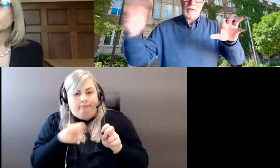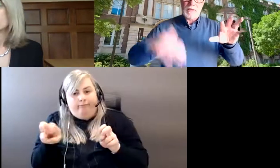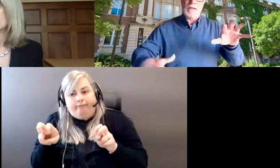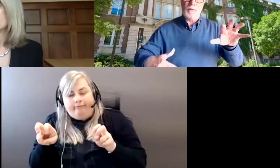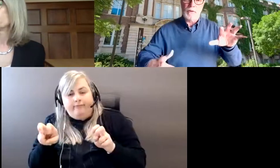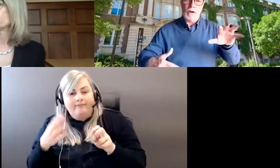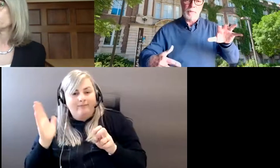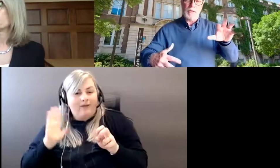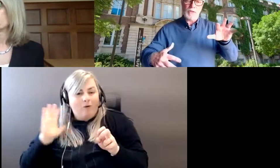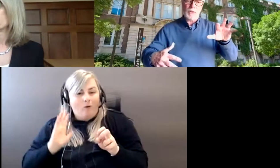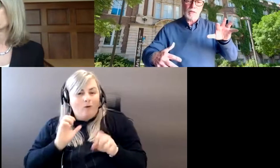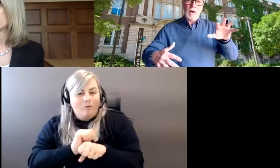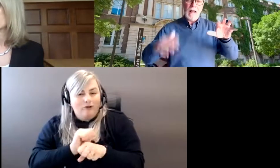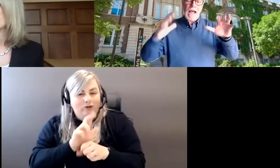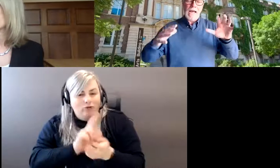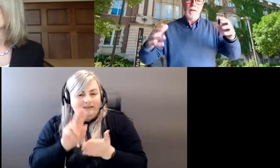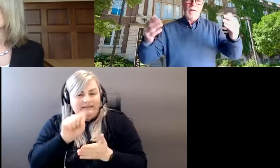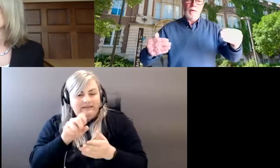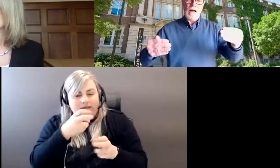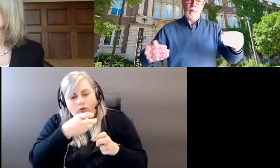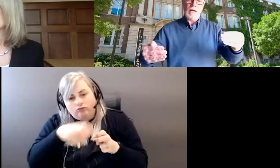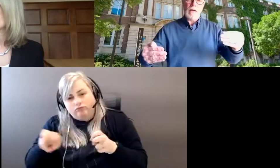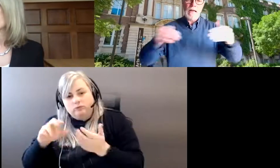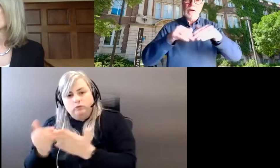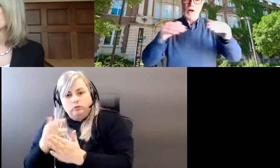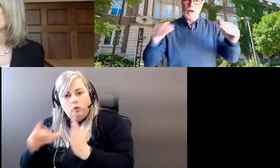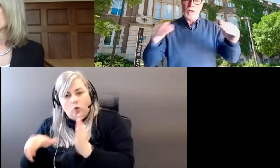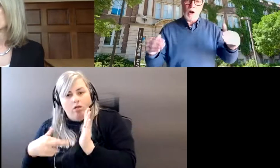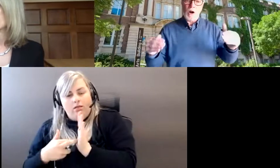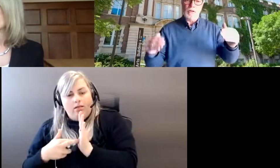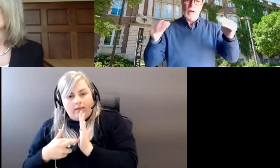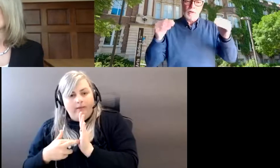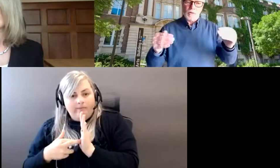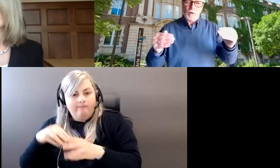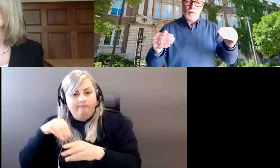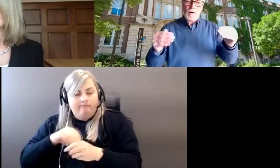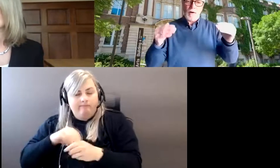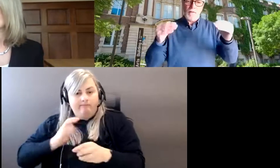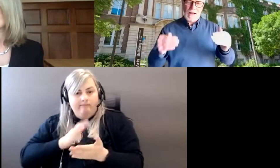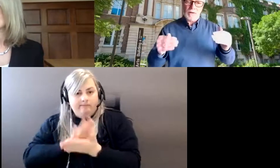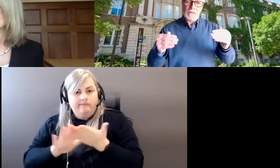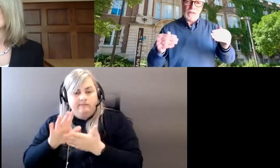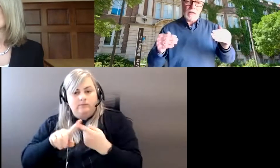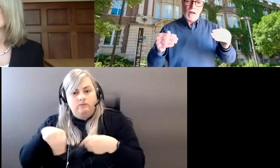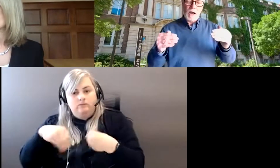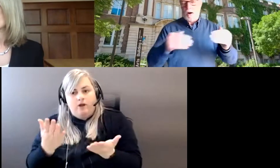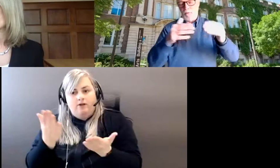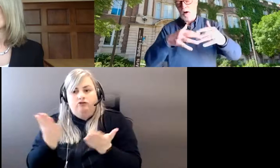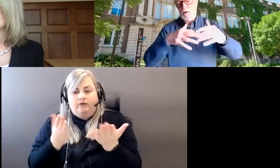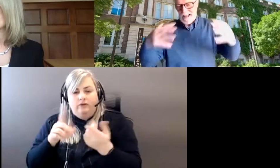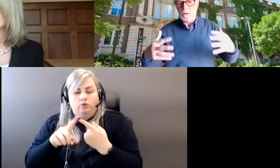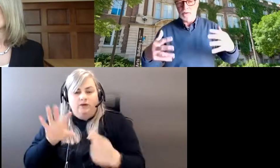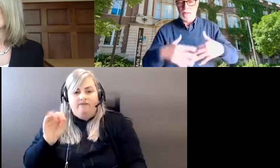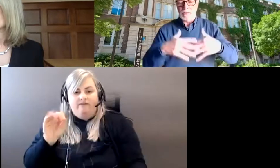were successful in the competitions and they're now in our college to serve our faculty, our,